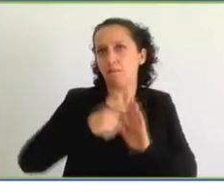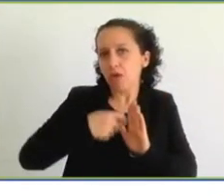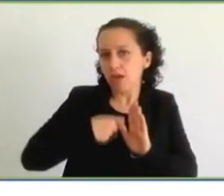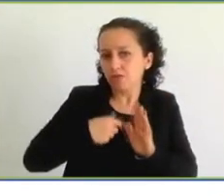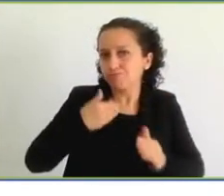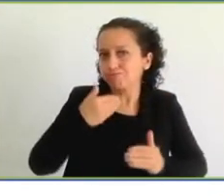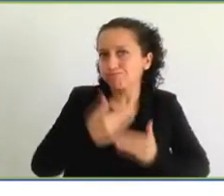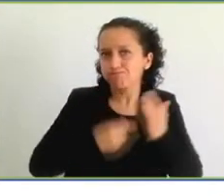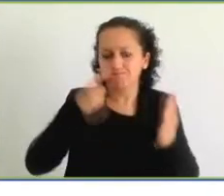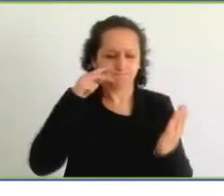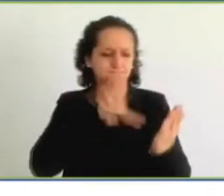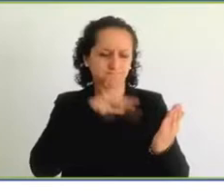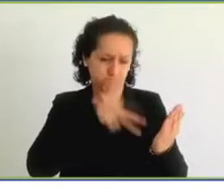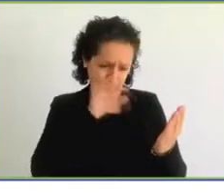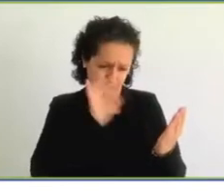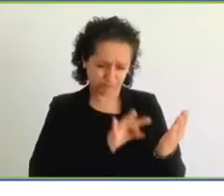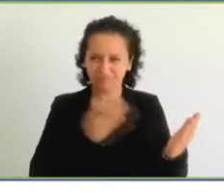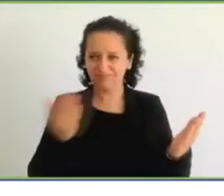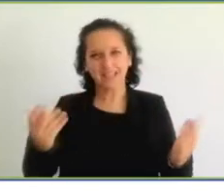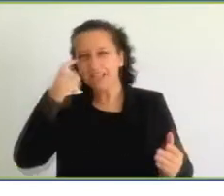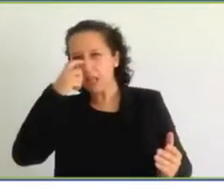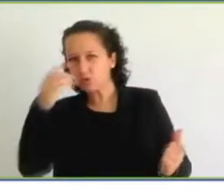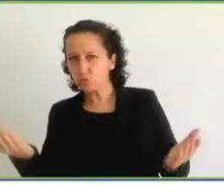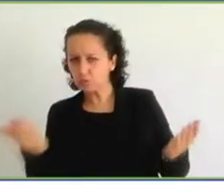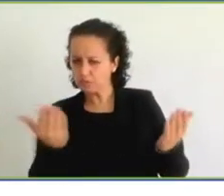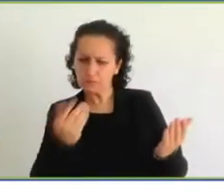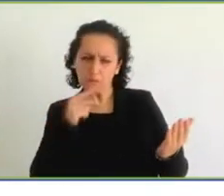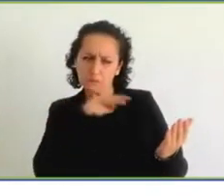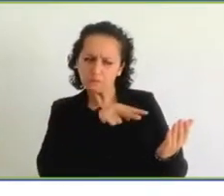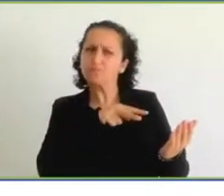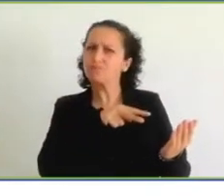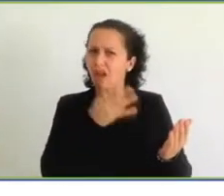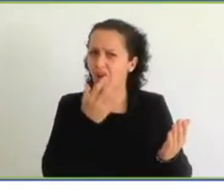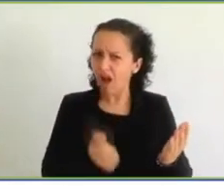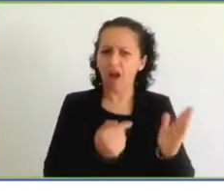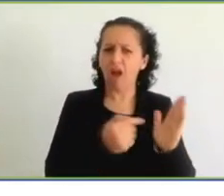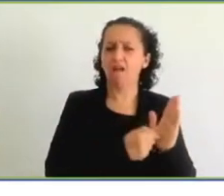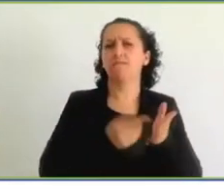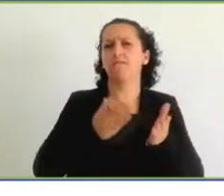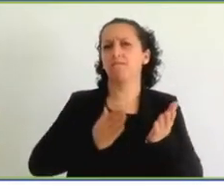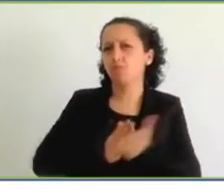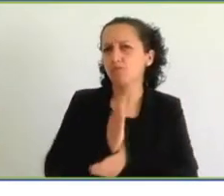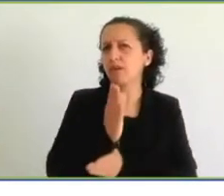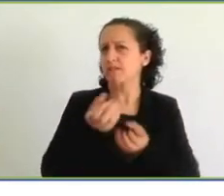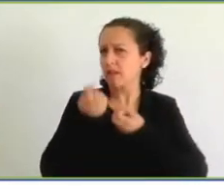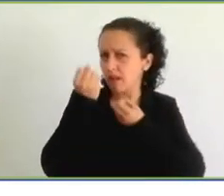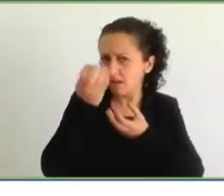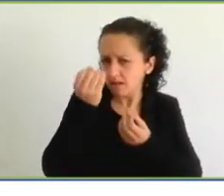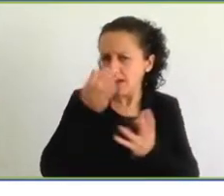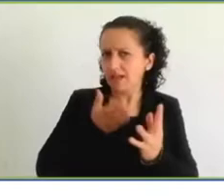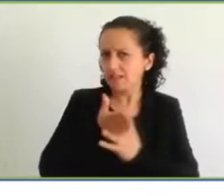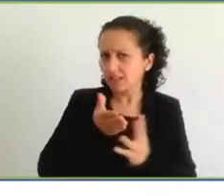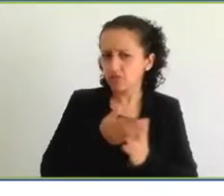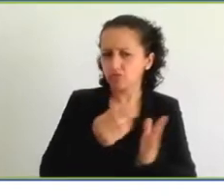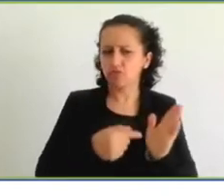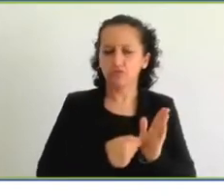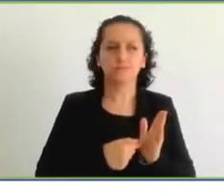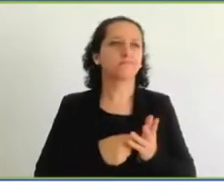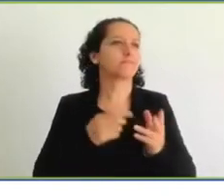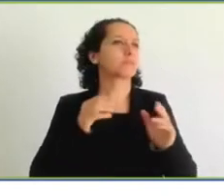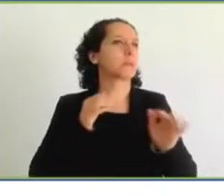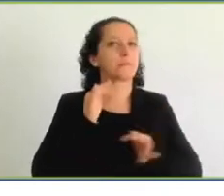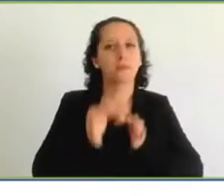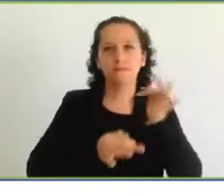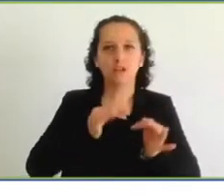already in place, like our physical planning laws, our environmental laws, to see that we have very express provisions.